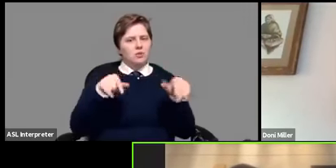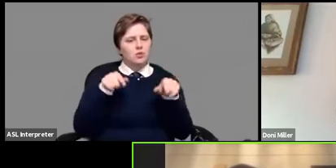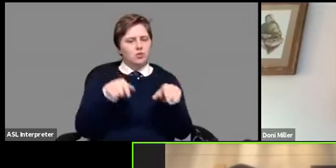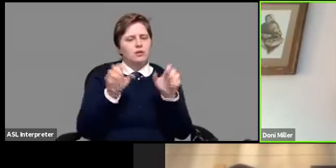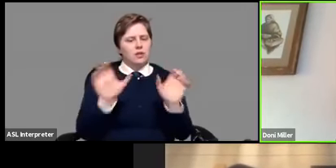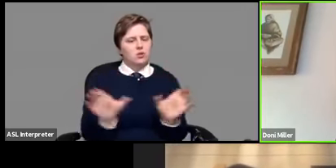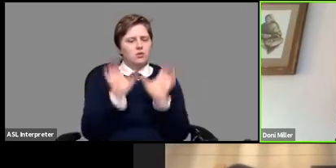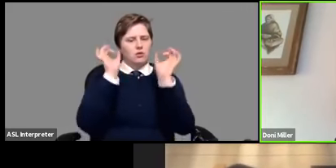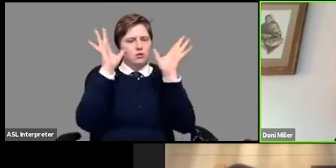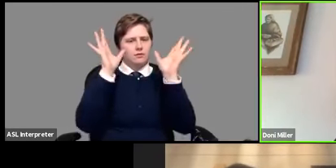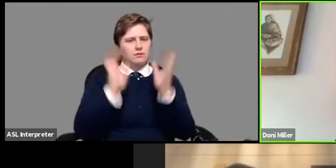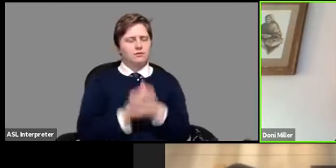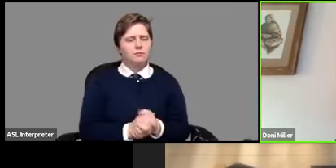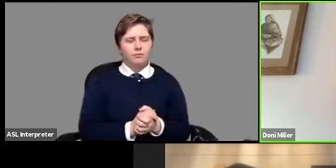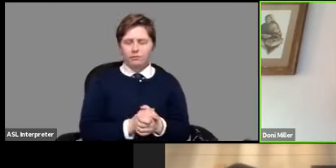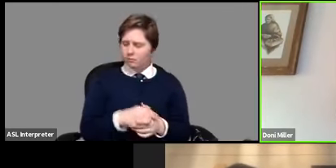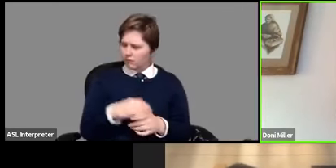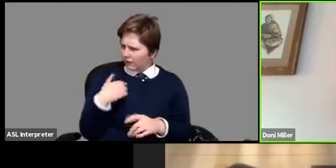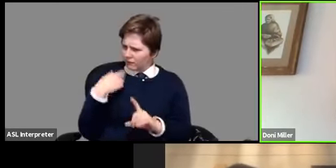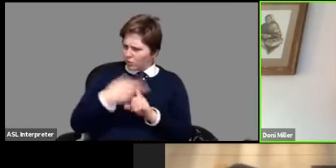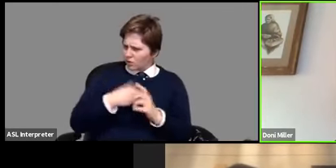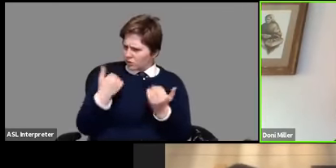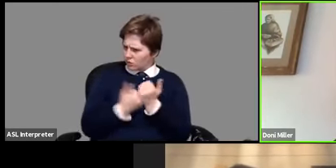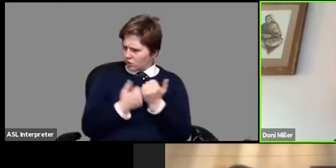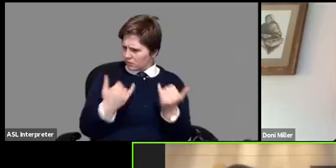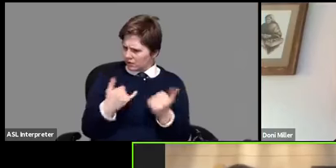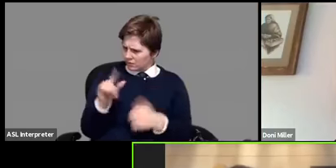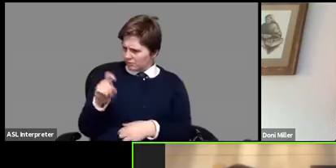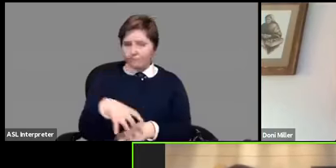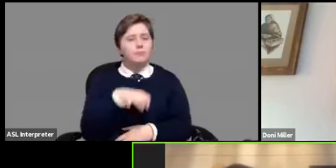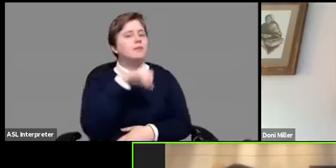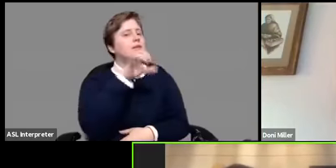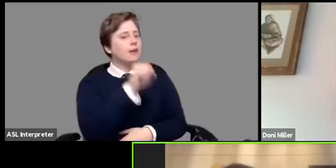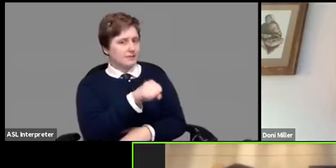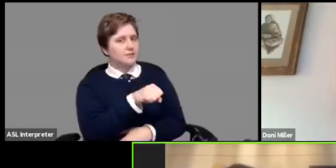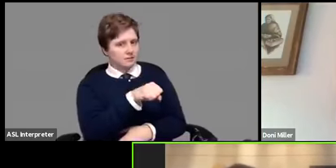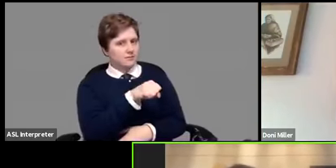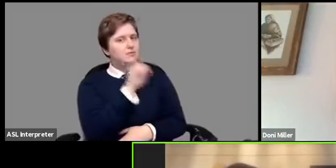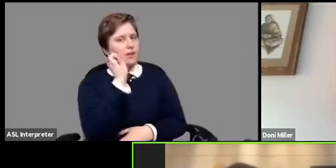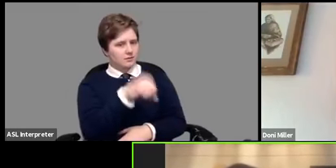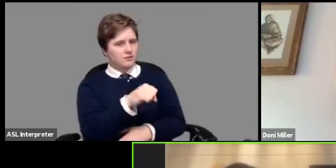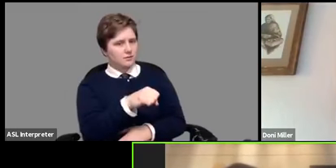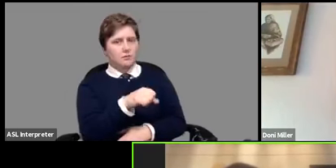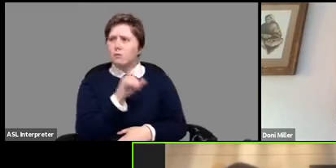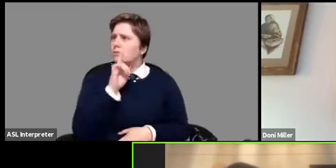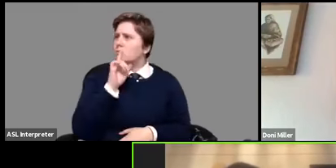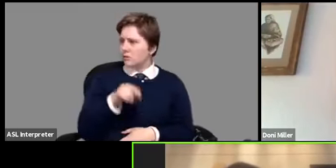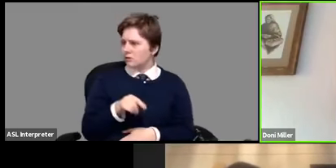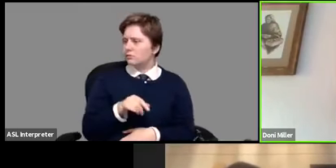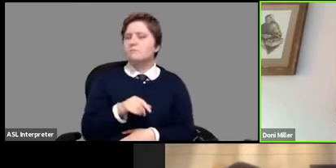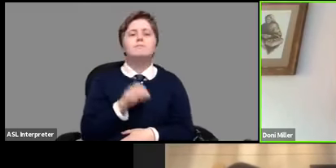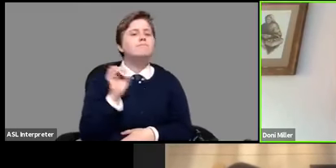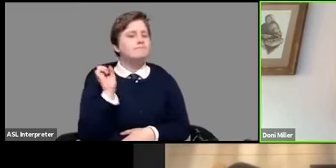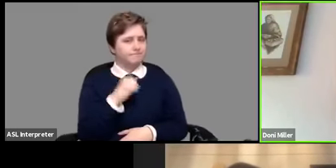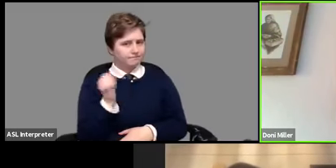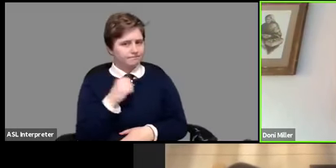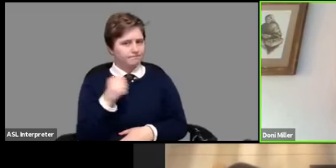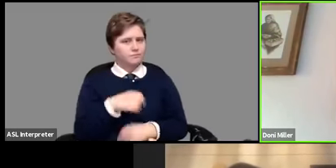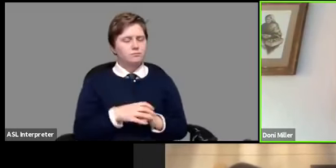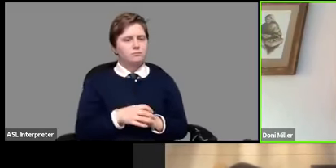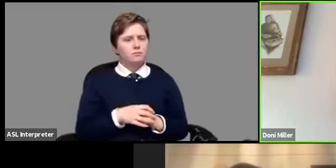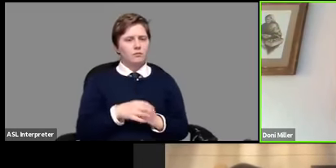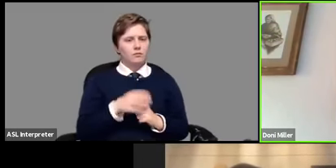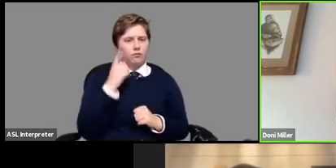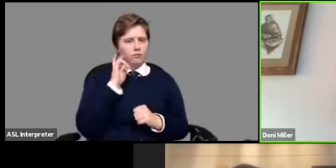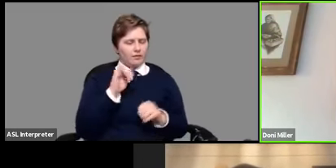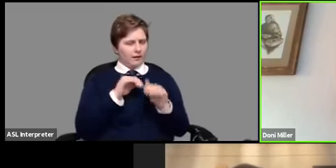is are there rental supports right now yes yes um to access